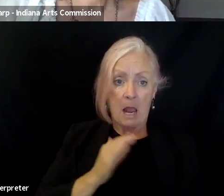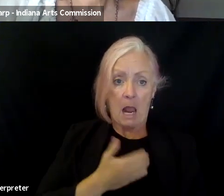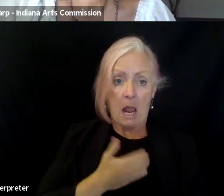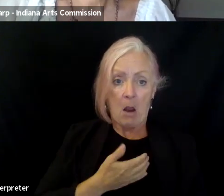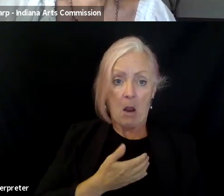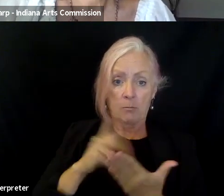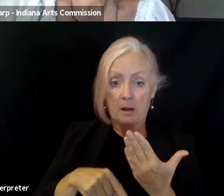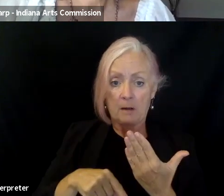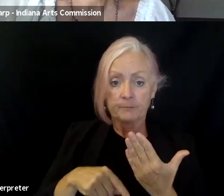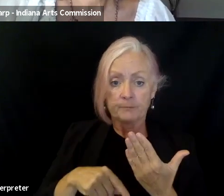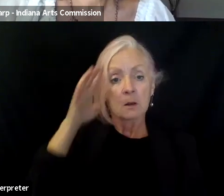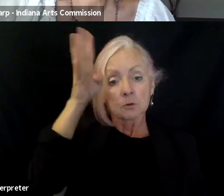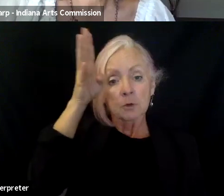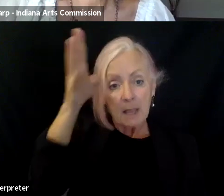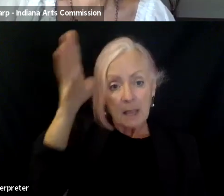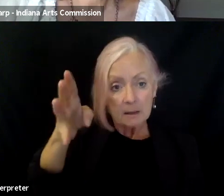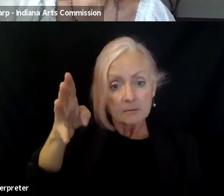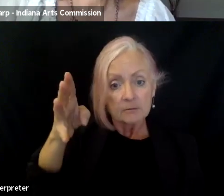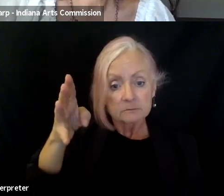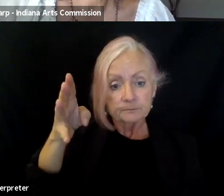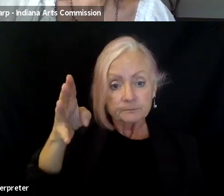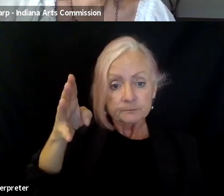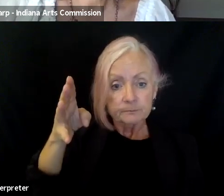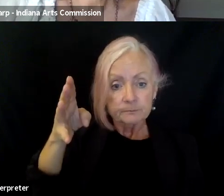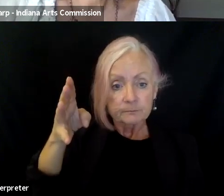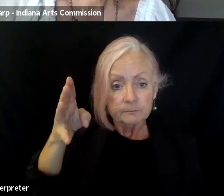It is a creative entrepreneur accelerator. Um,